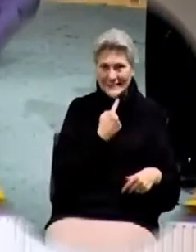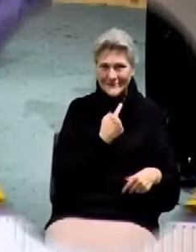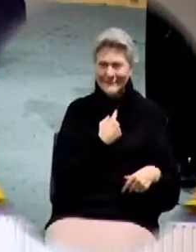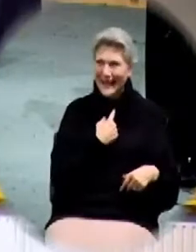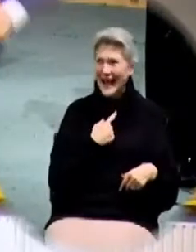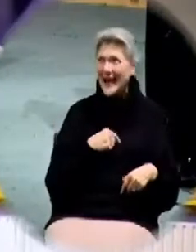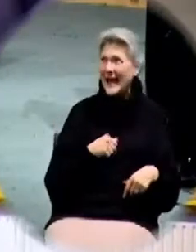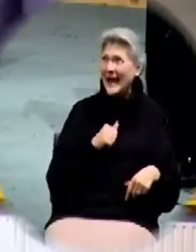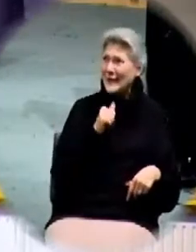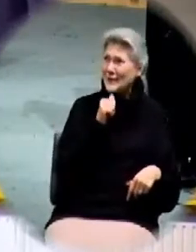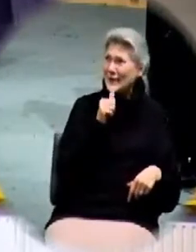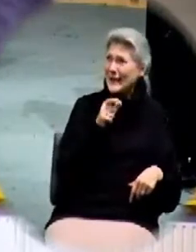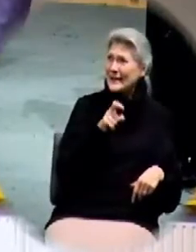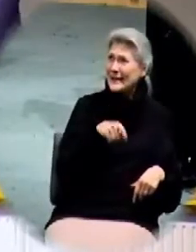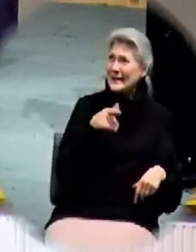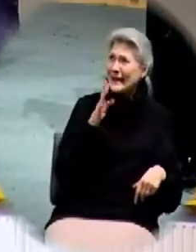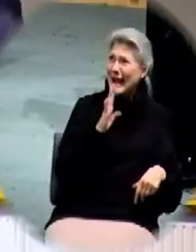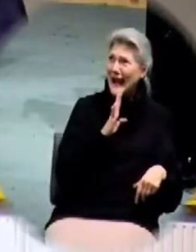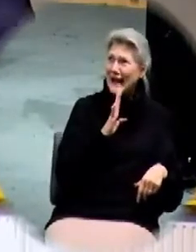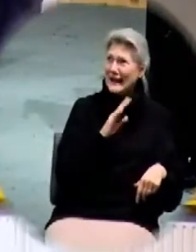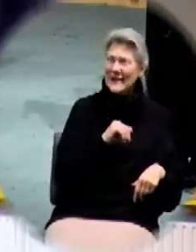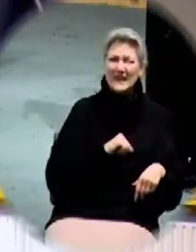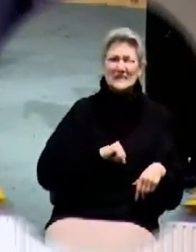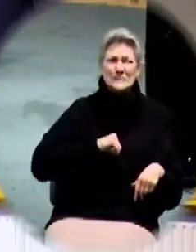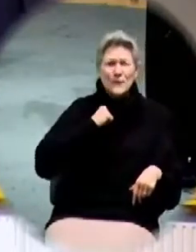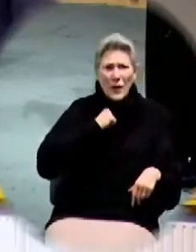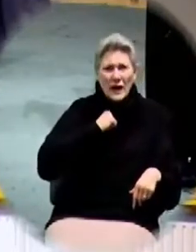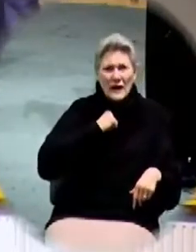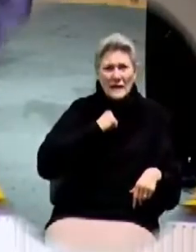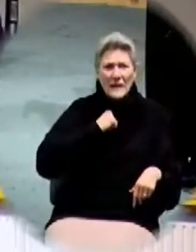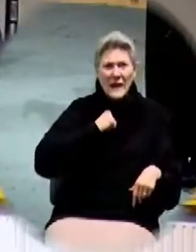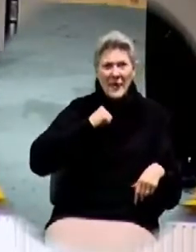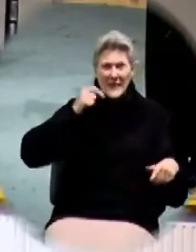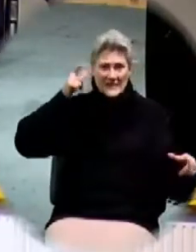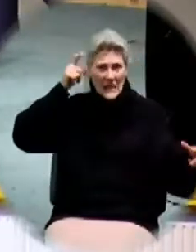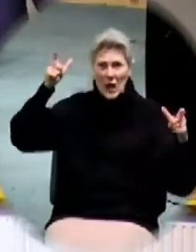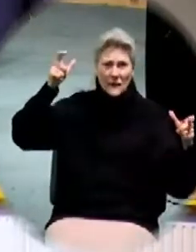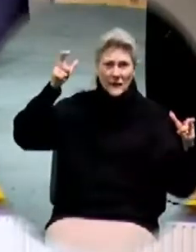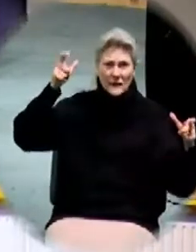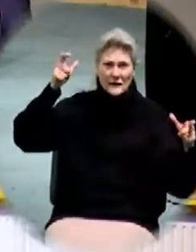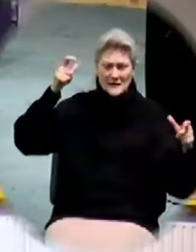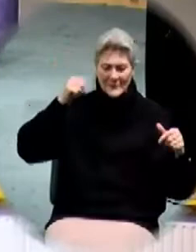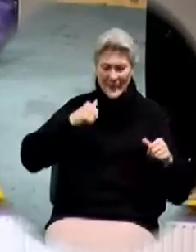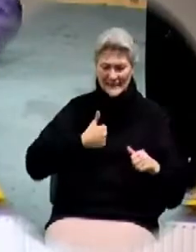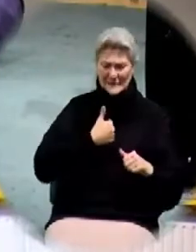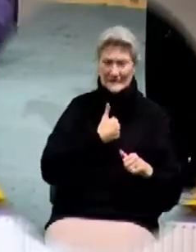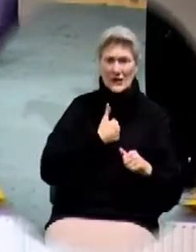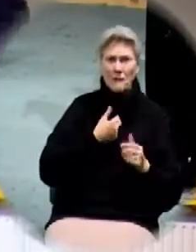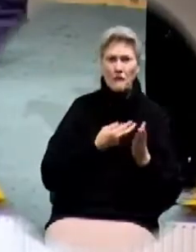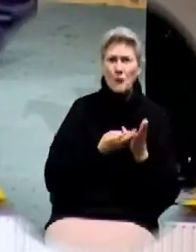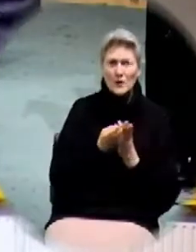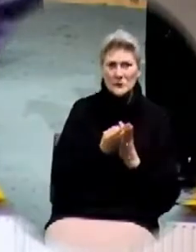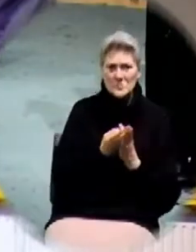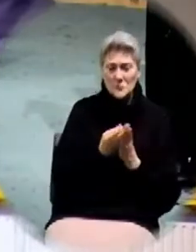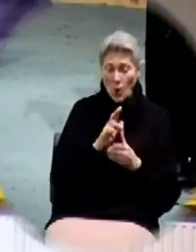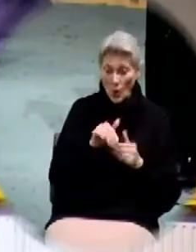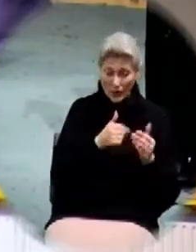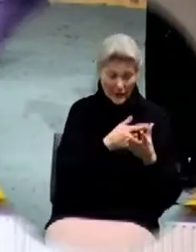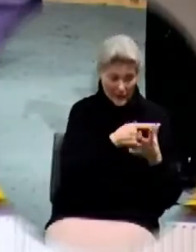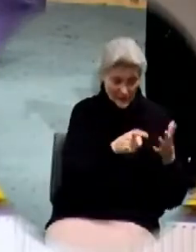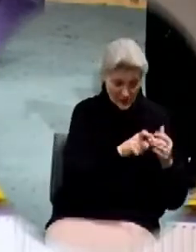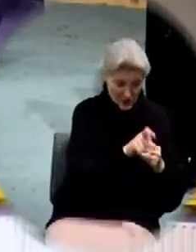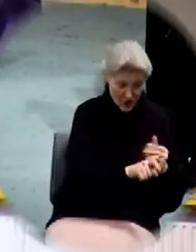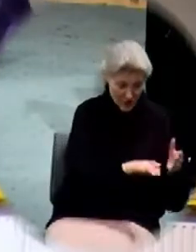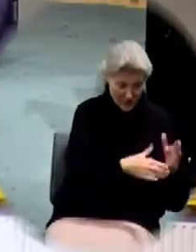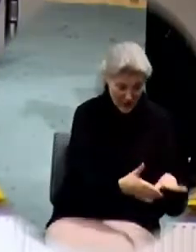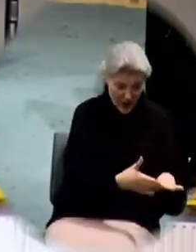called pride. It's called arrogance. It's called self-righteousness. All the things that should have died at repentance and been buried